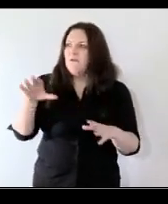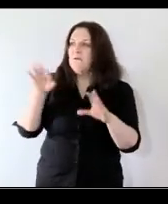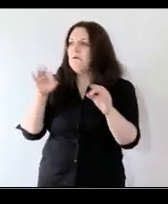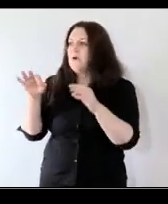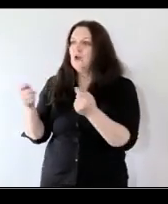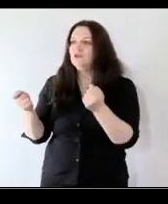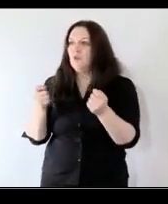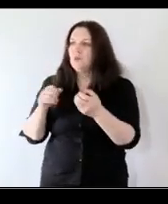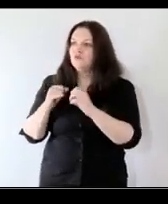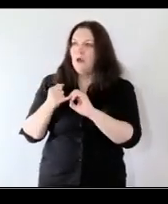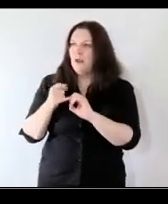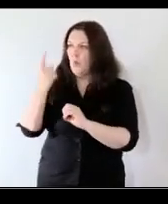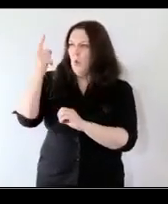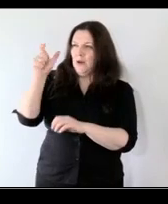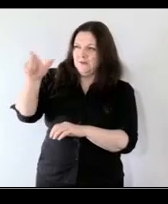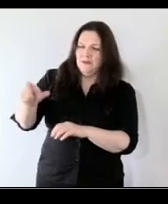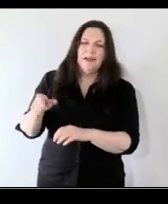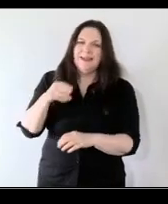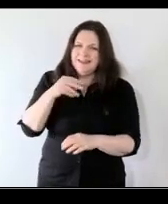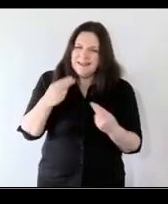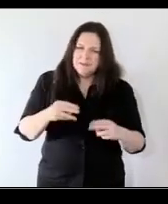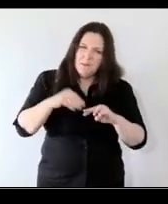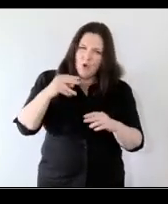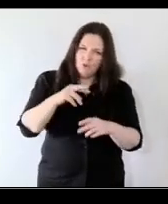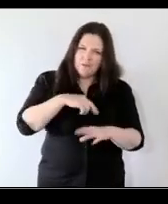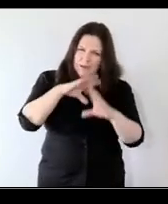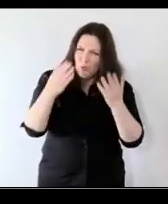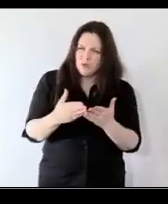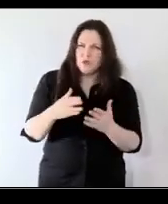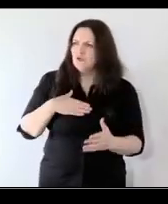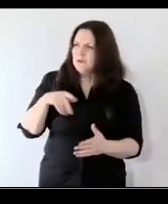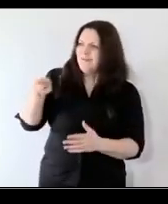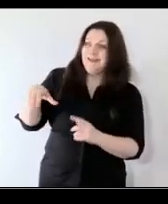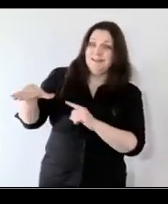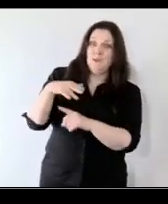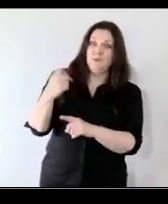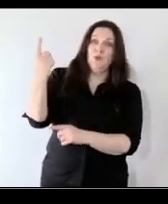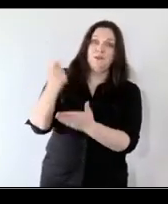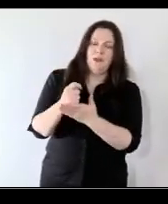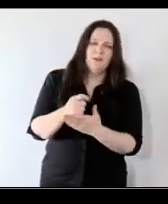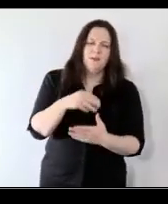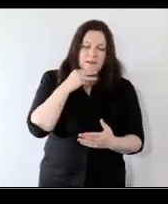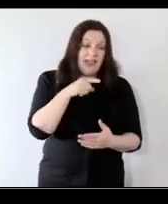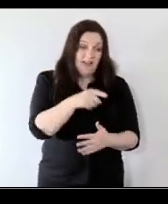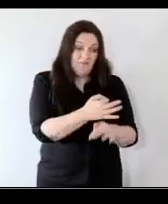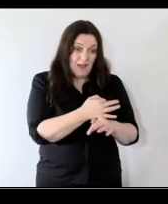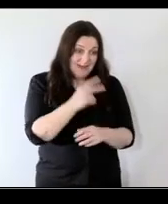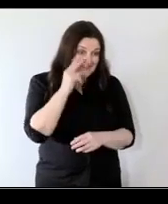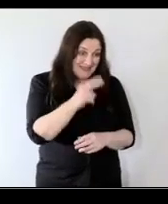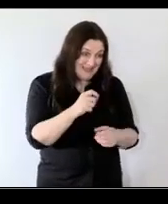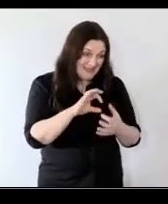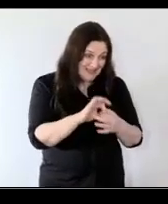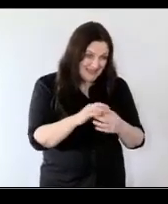of a single intervention it is more real world evidence of well if a family gets this intervention and they go to see that